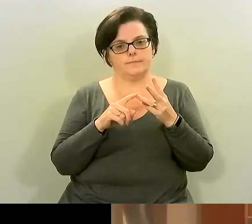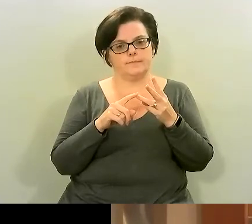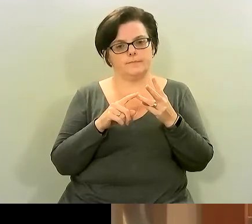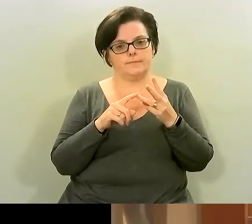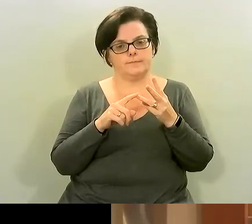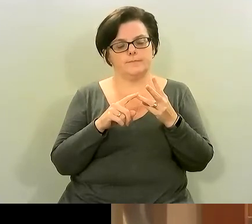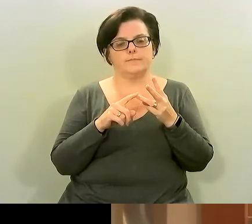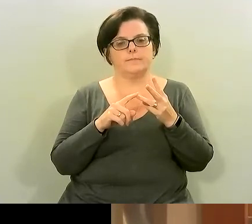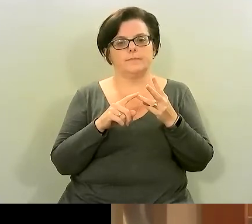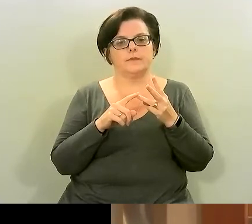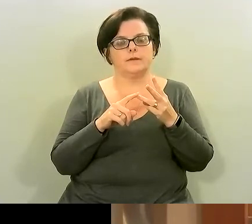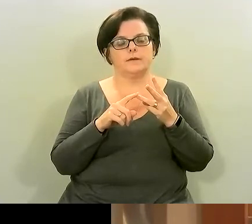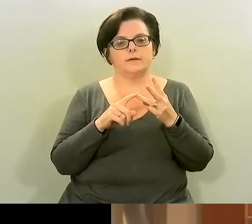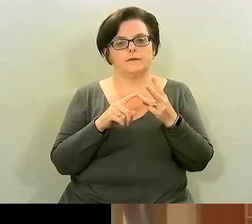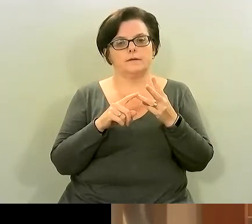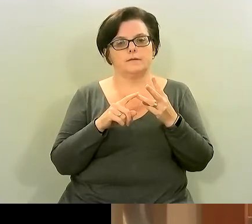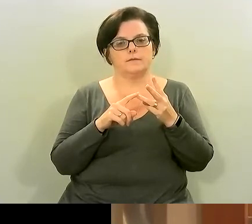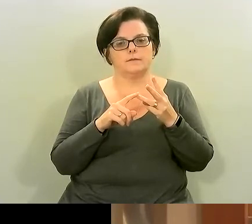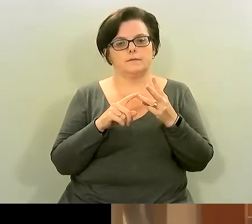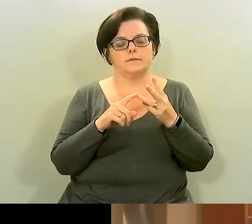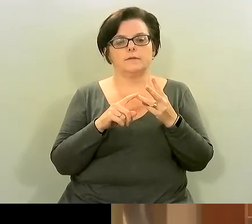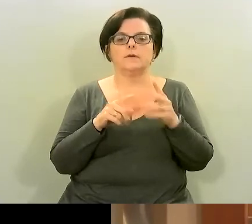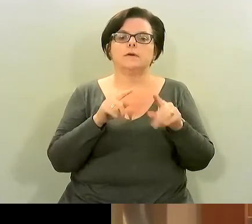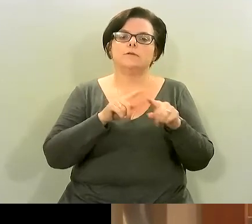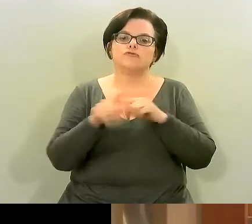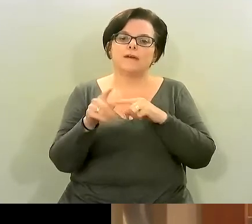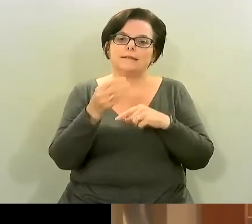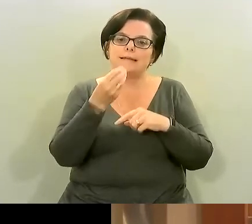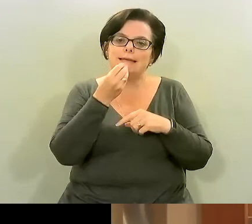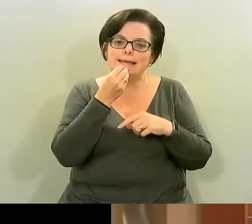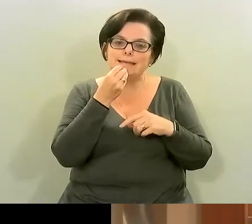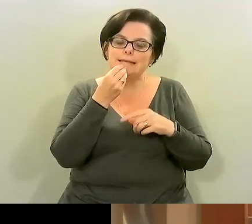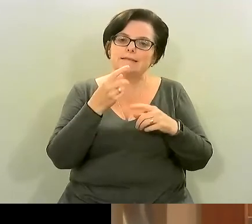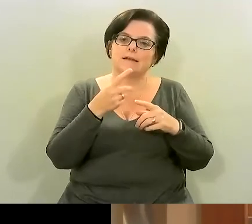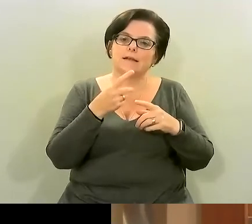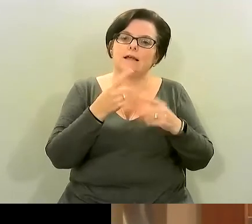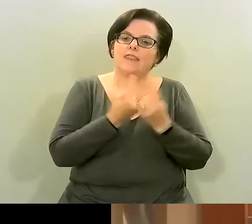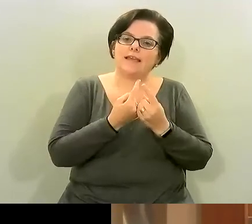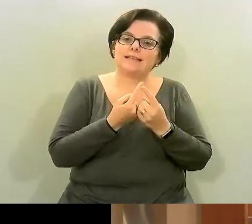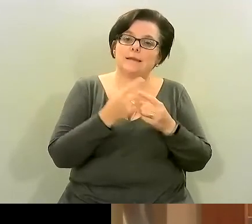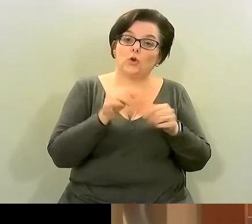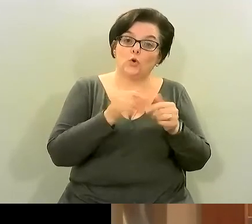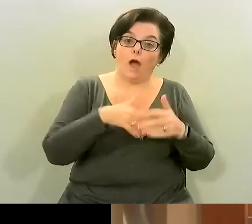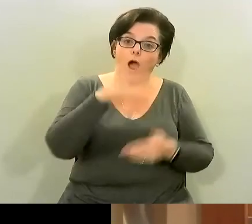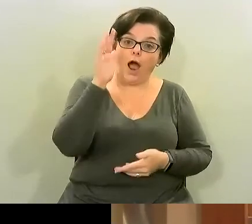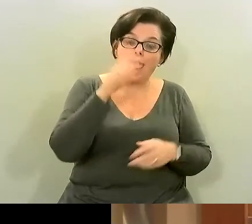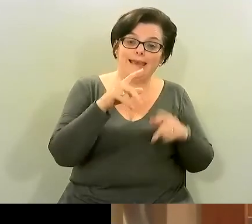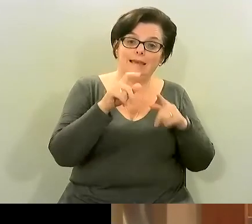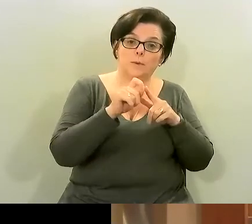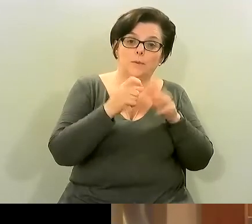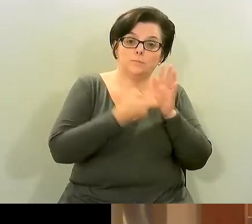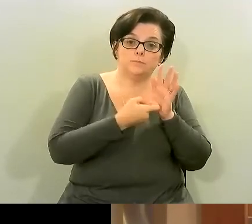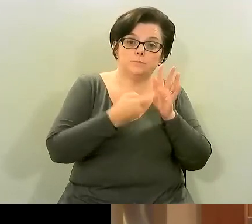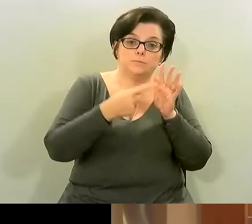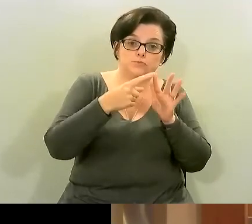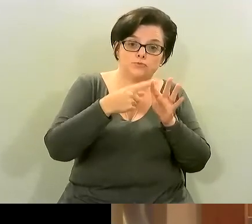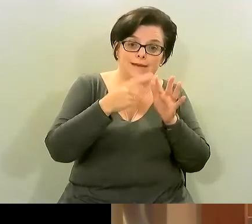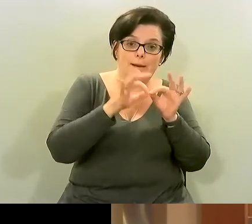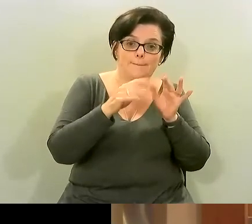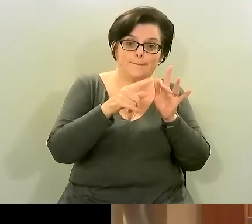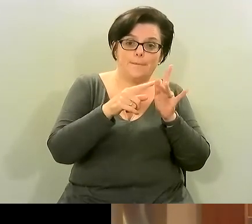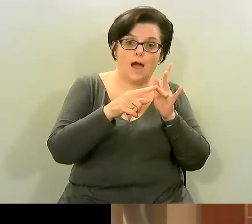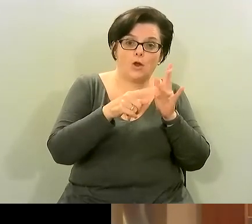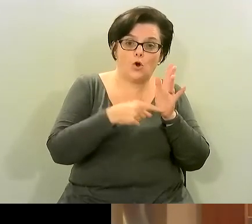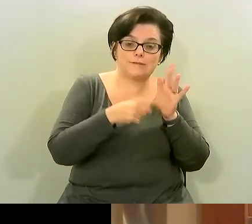eat things uh that have are rich in pre and probiotic foods which are really good for your gut and these are